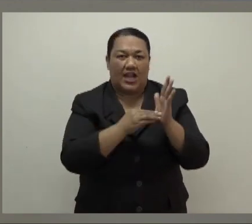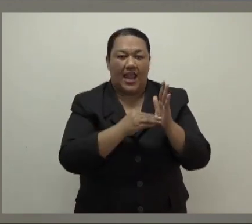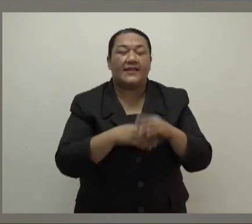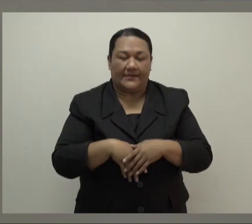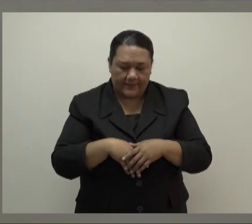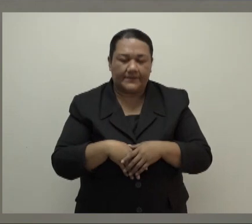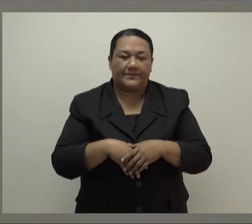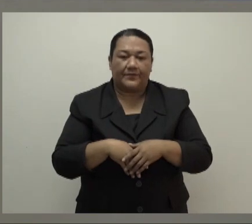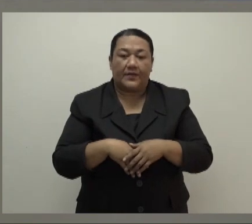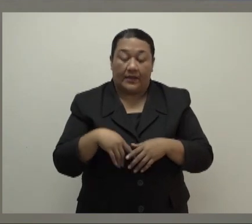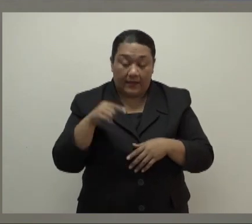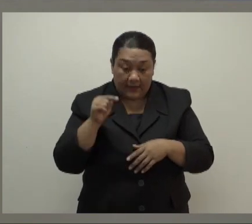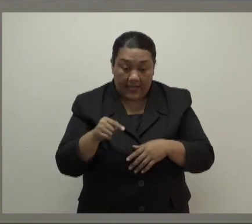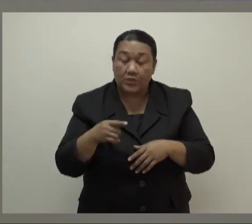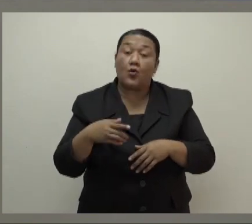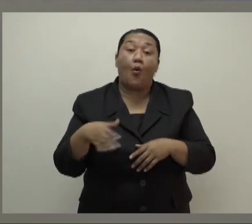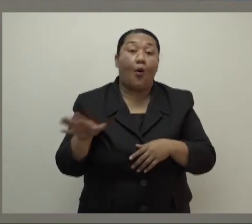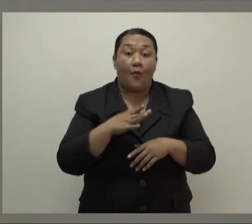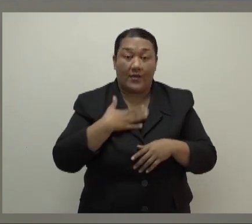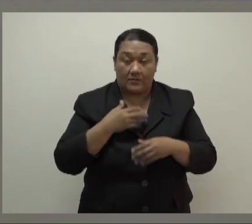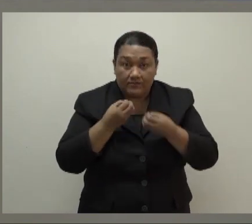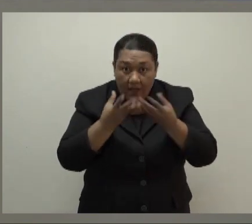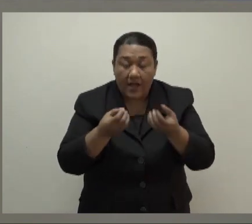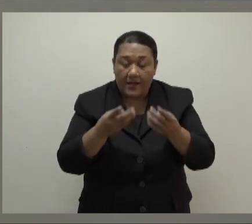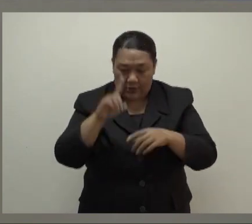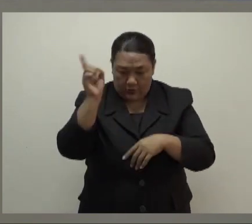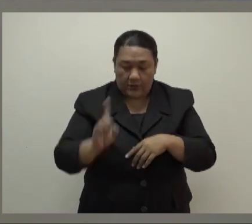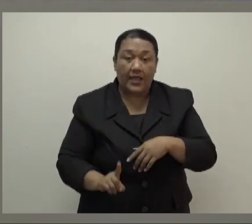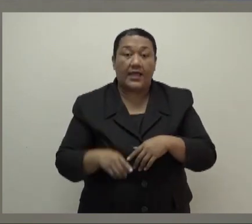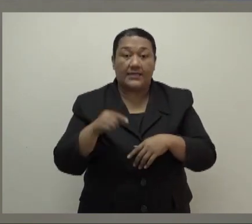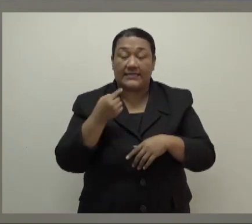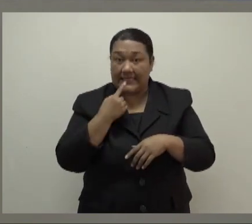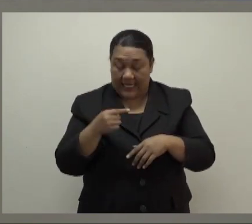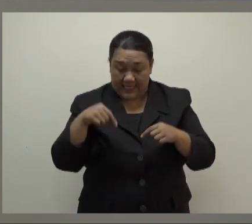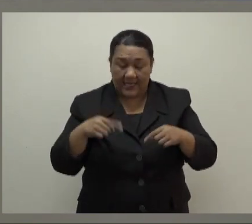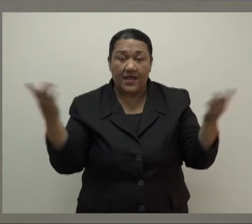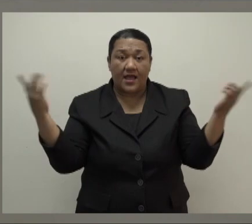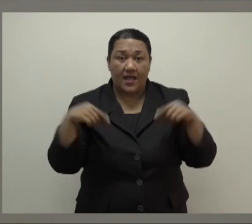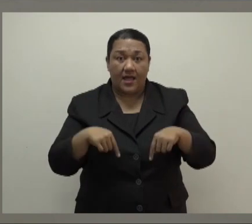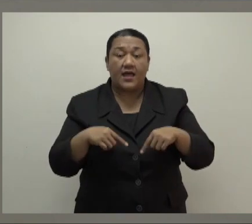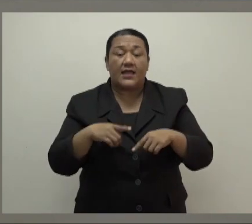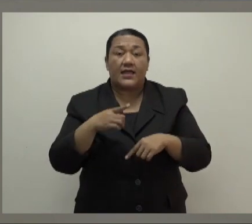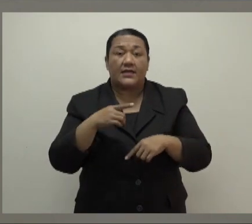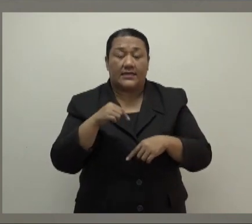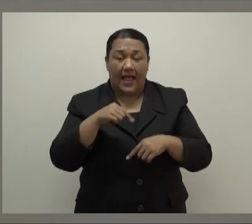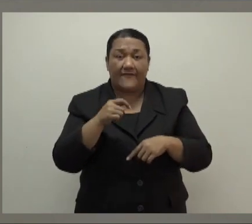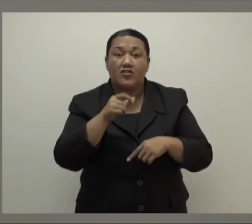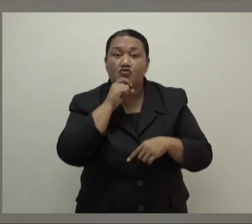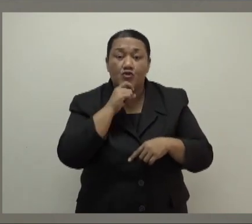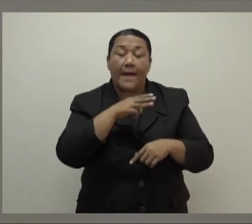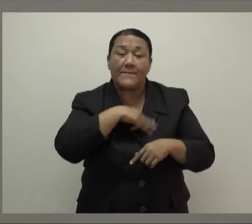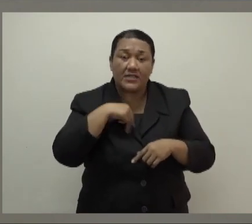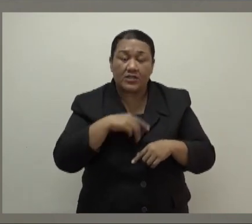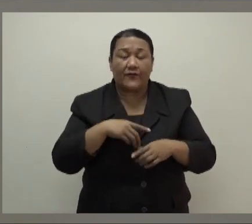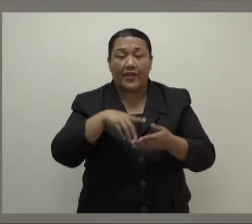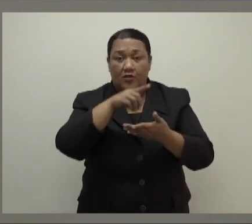respect of the matter at hand today. As I mentioned, we are here this afternoon with the Minister of Education, Heritage and Arts, the Commissioner